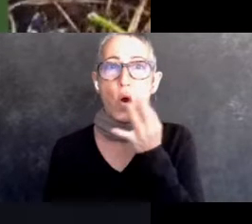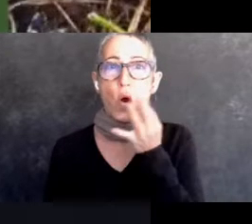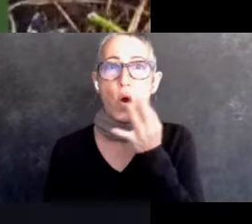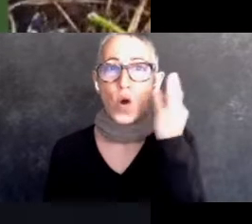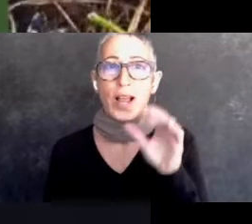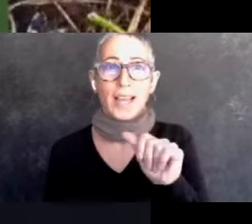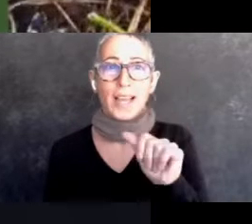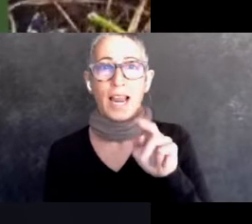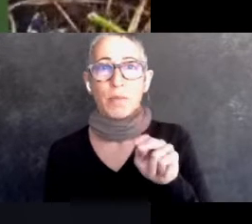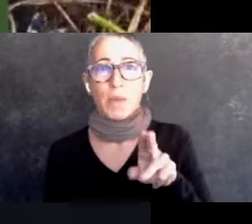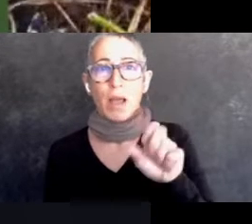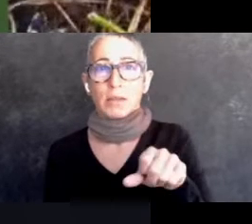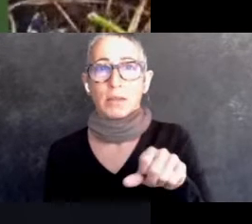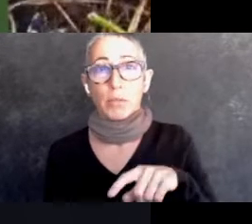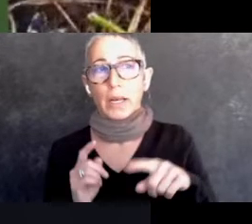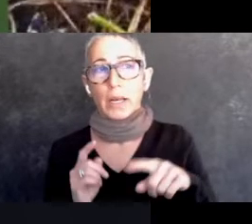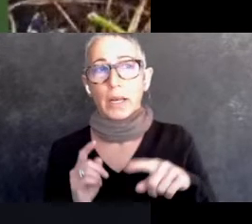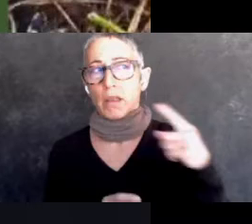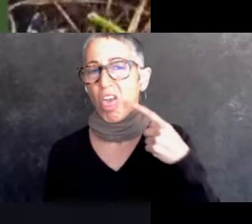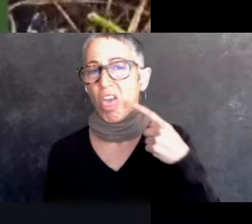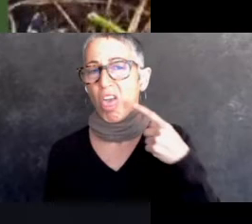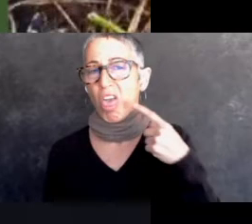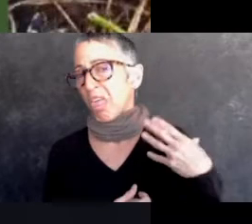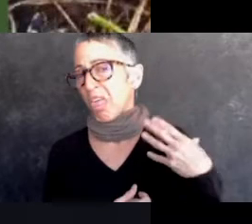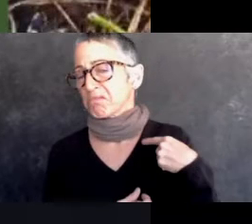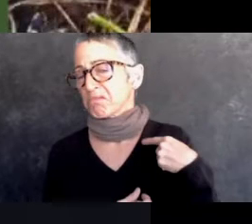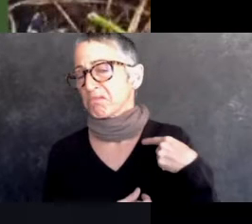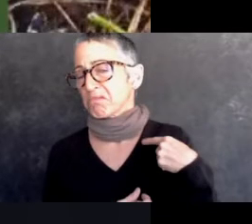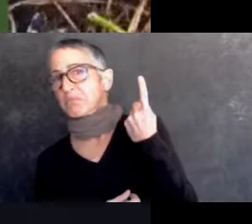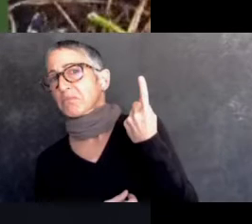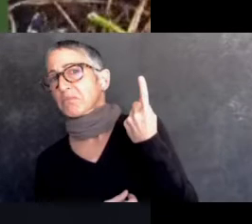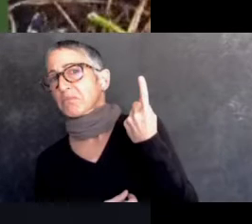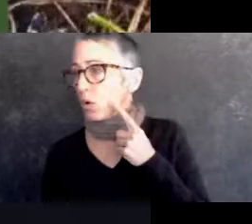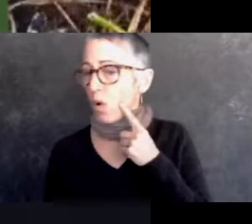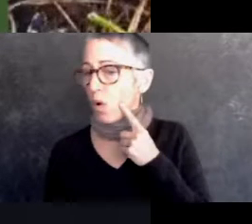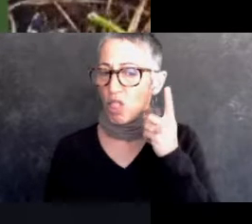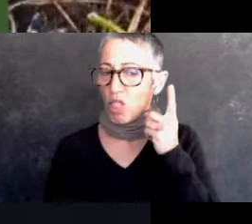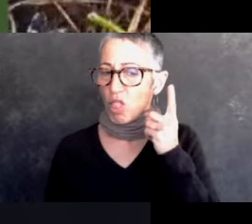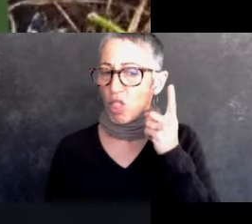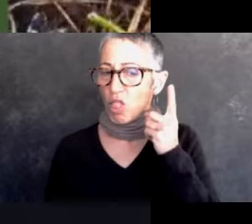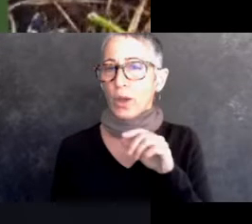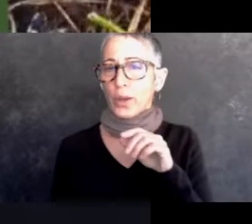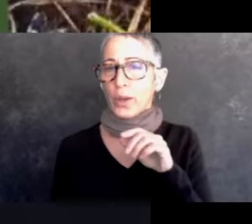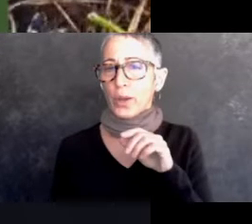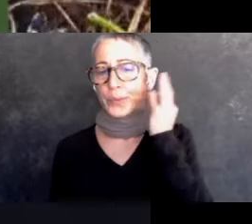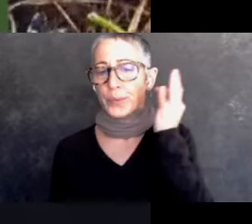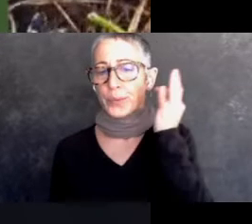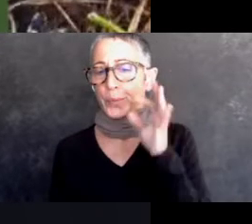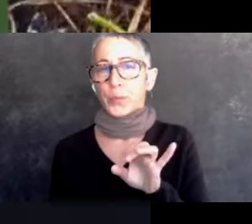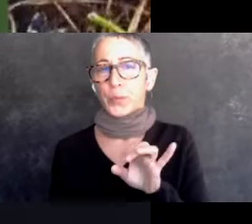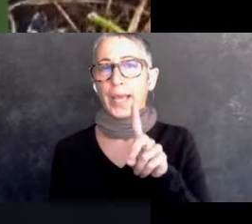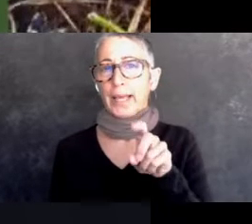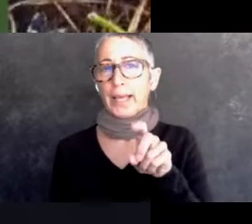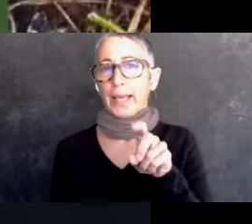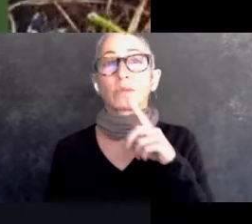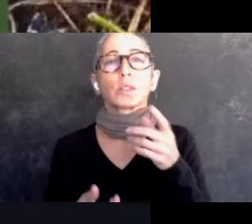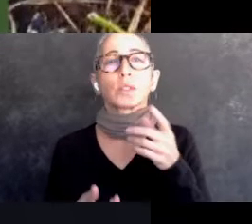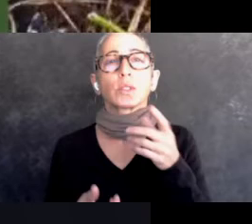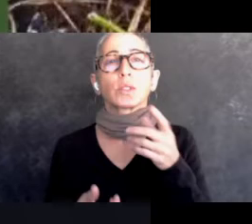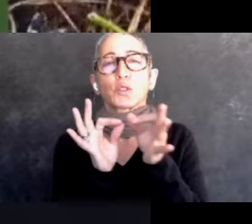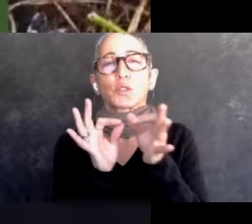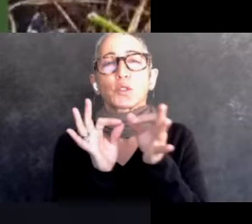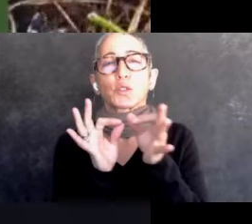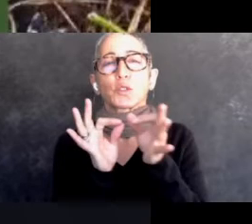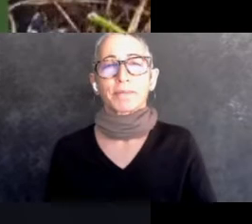insult at me at the, at the end. I thought this was a weed account. Um, and, and, you know, then told me my video was still horrible. I thought